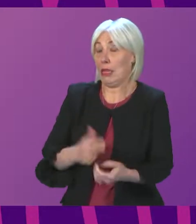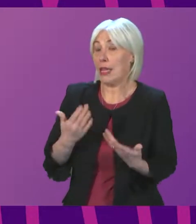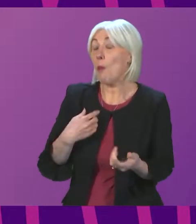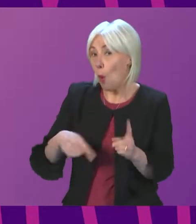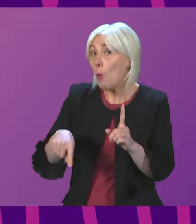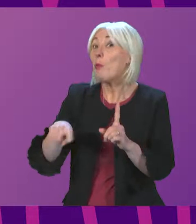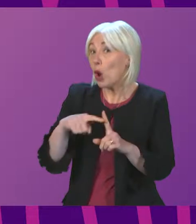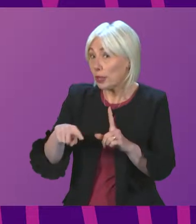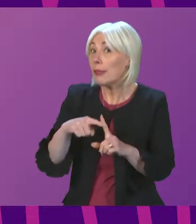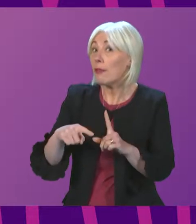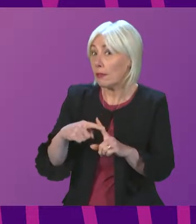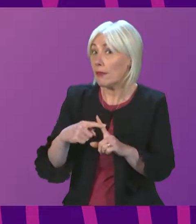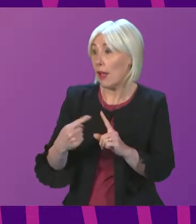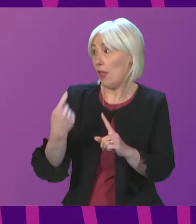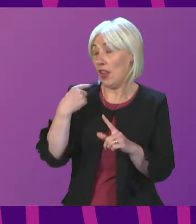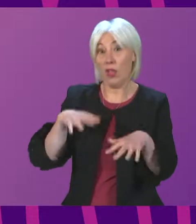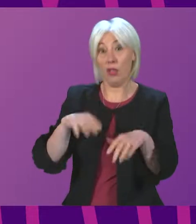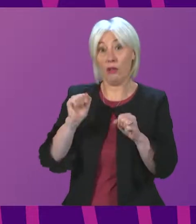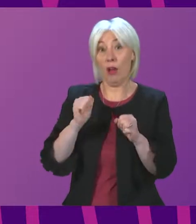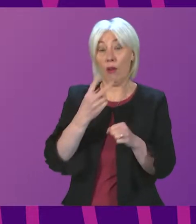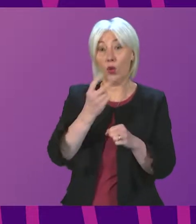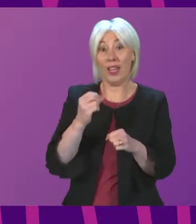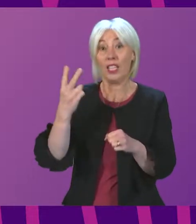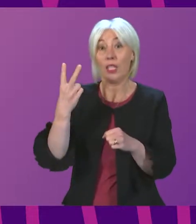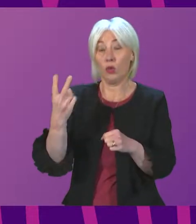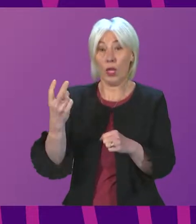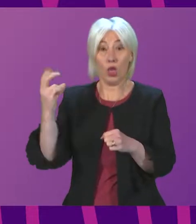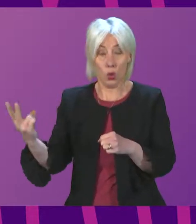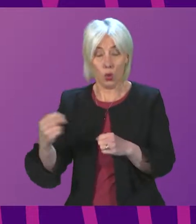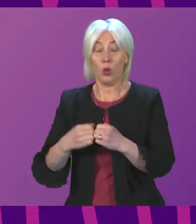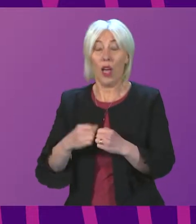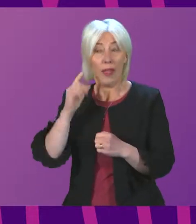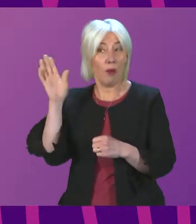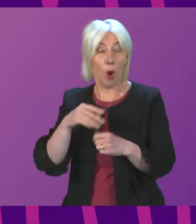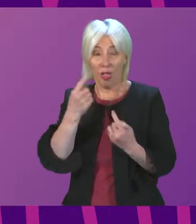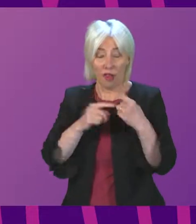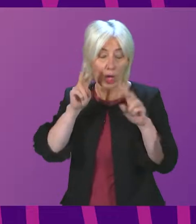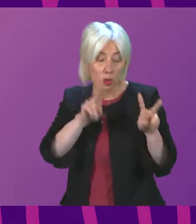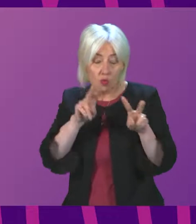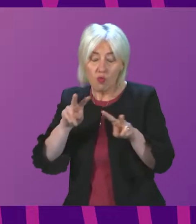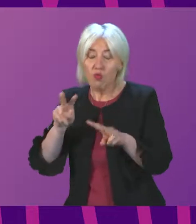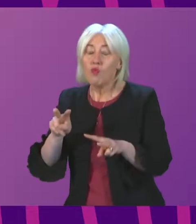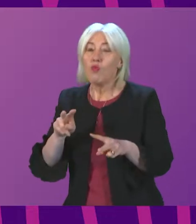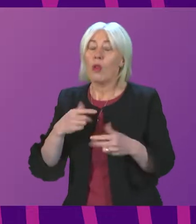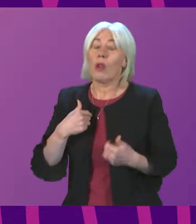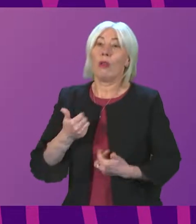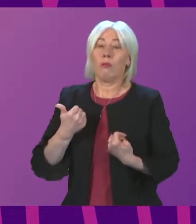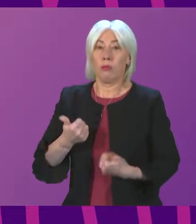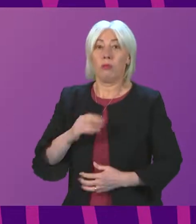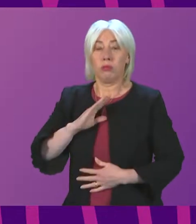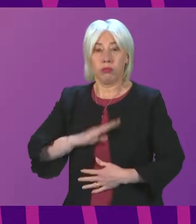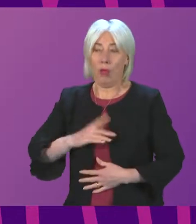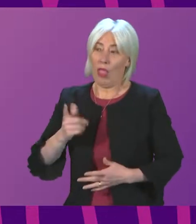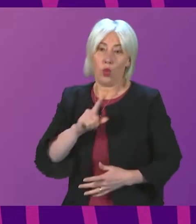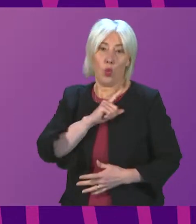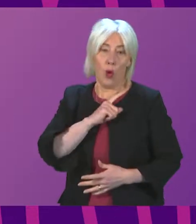it was at the turn of the year. I think that is evident from all of the data. And that, of course, is thanks to